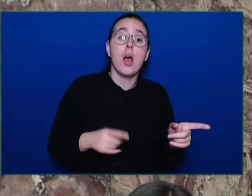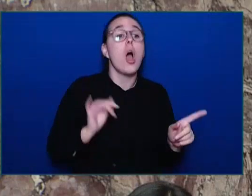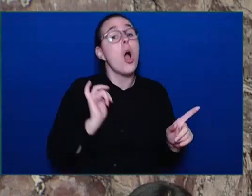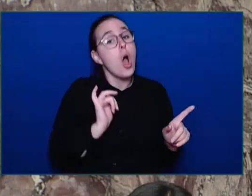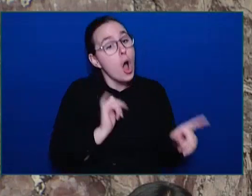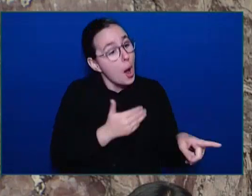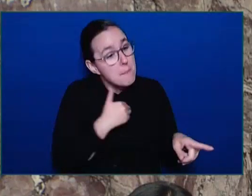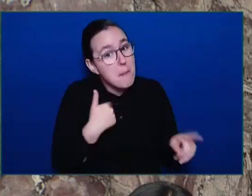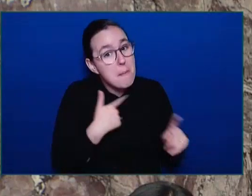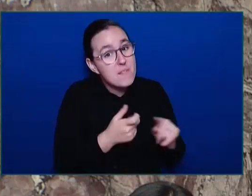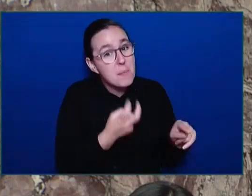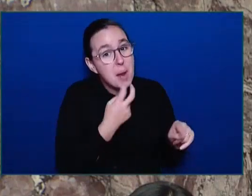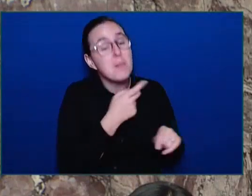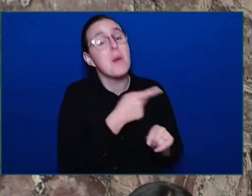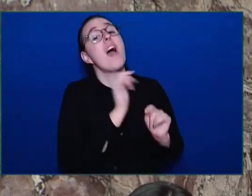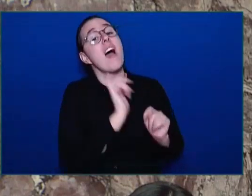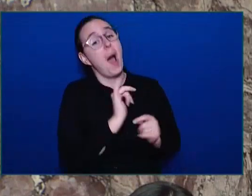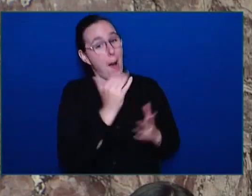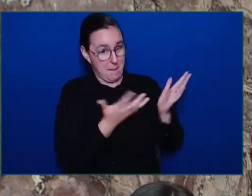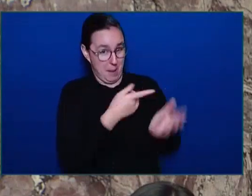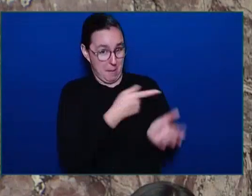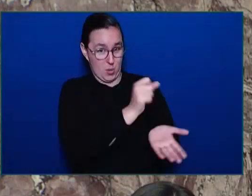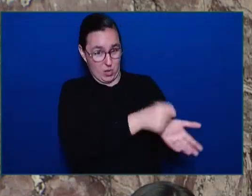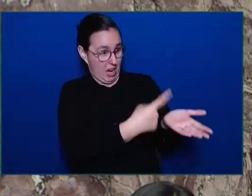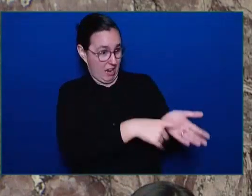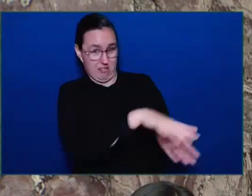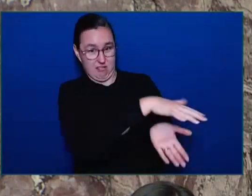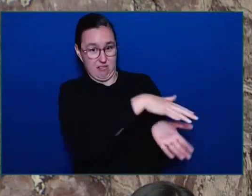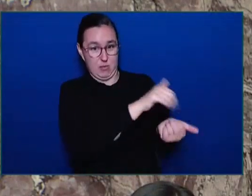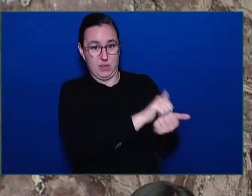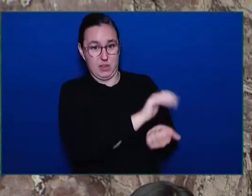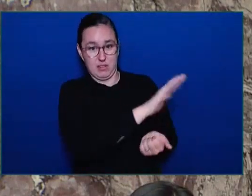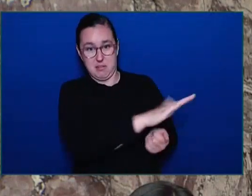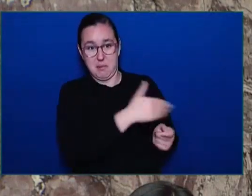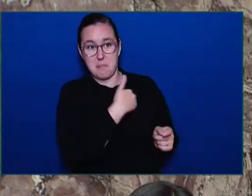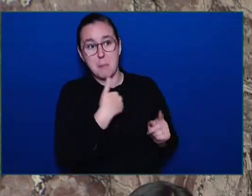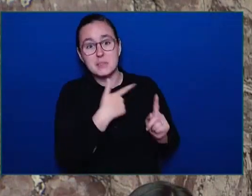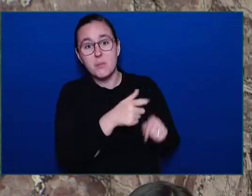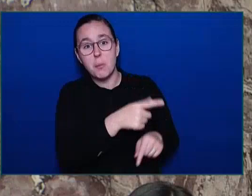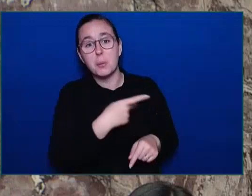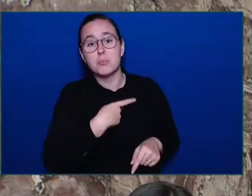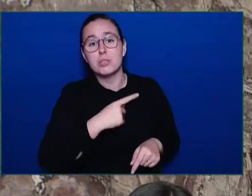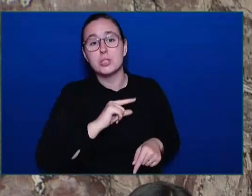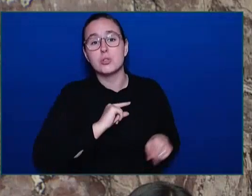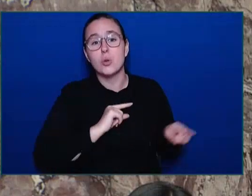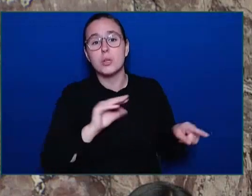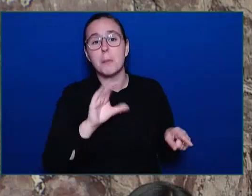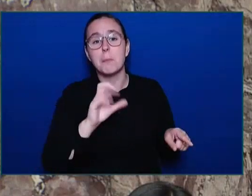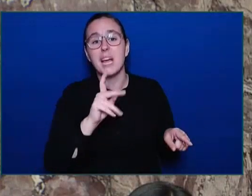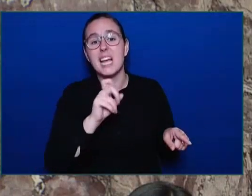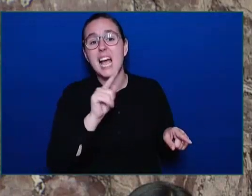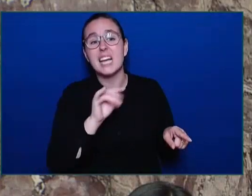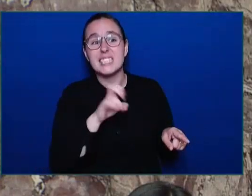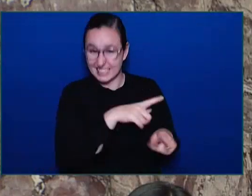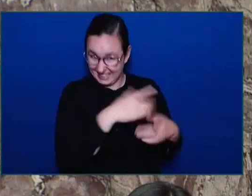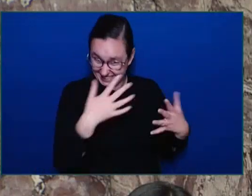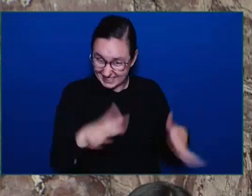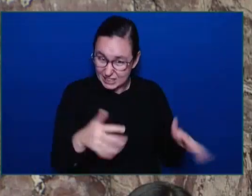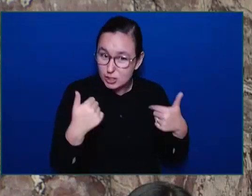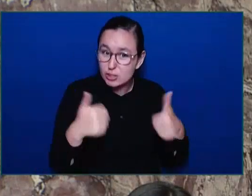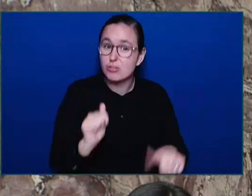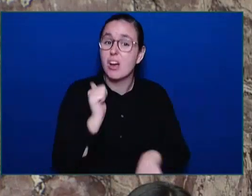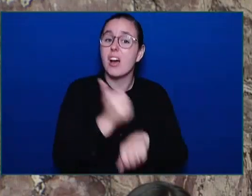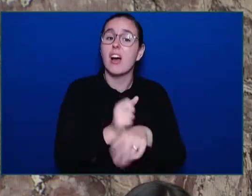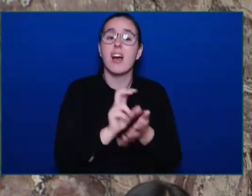his colleague from Prince George Mackenzie, who tried to do it, but wasn't able to, because their budget-focused cuts wouldn't